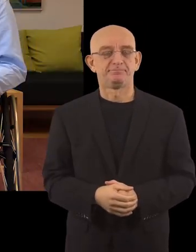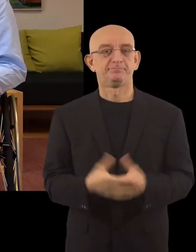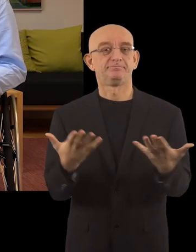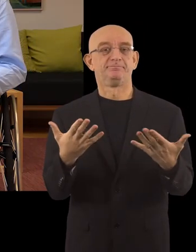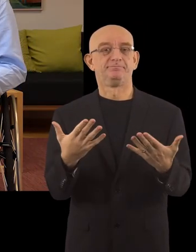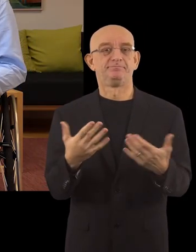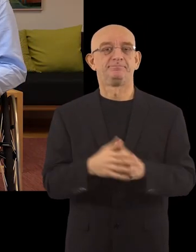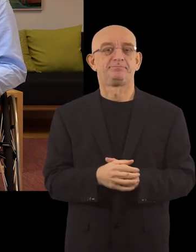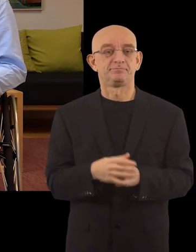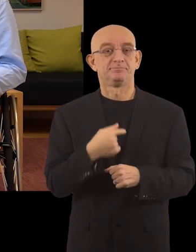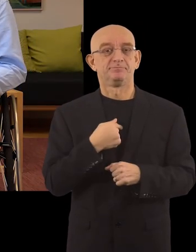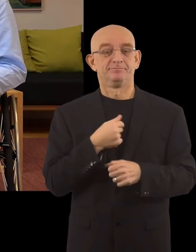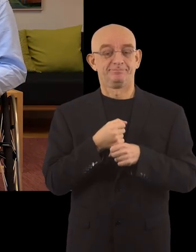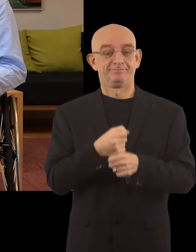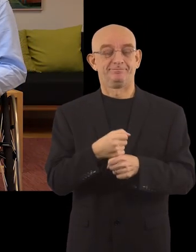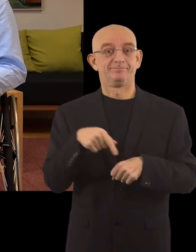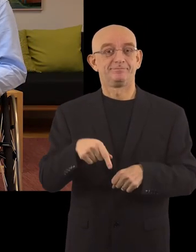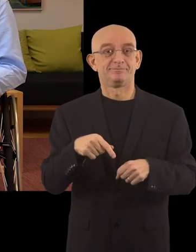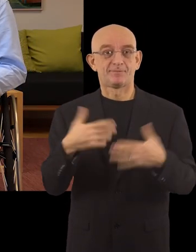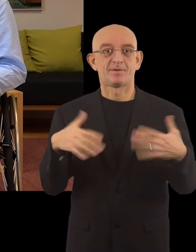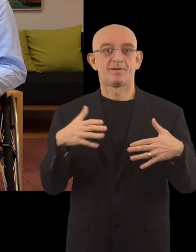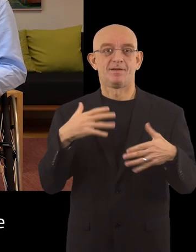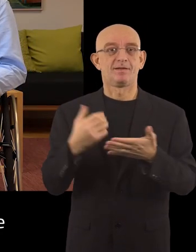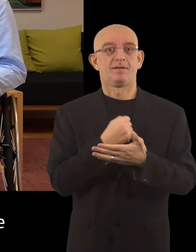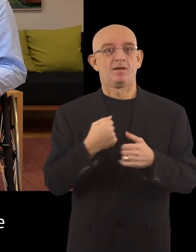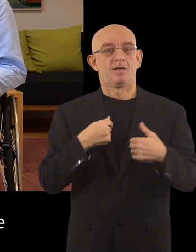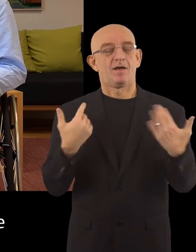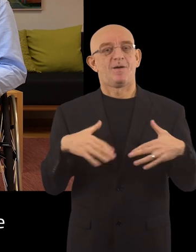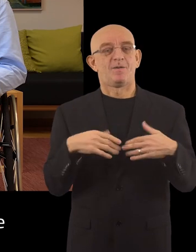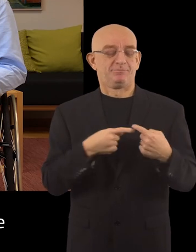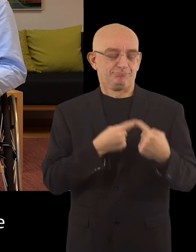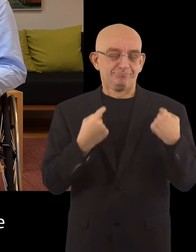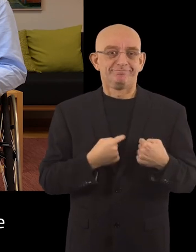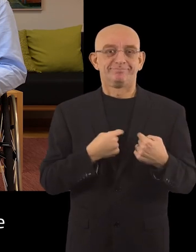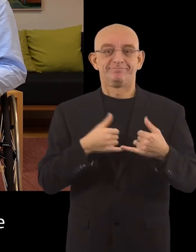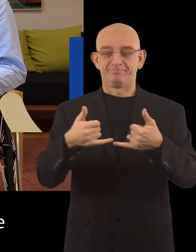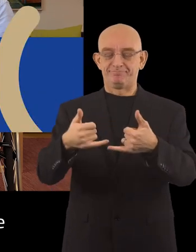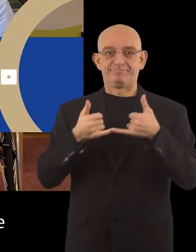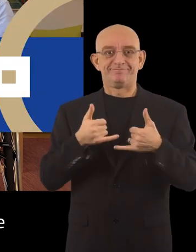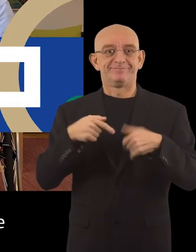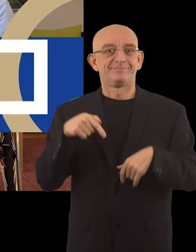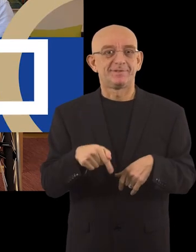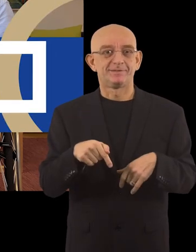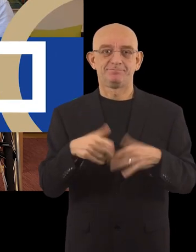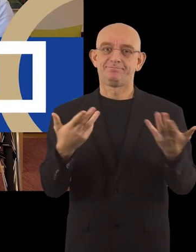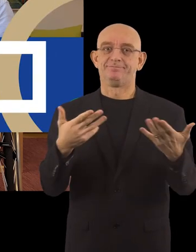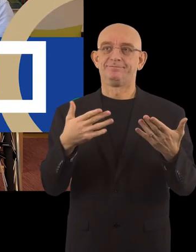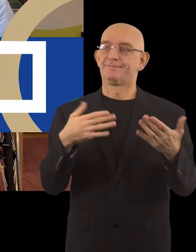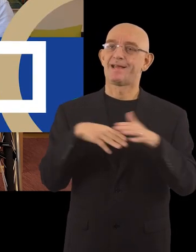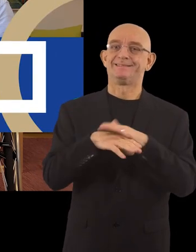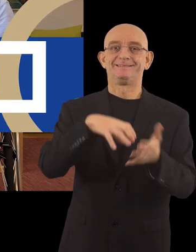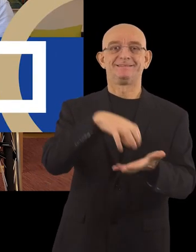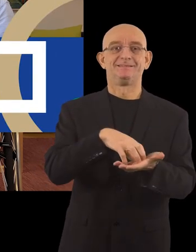Som representant för Jönköpings kommun är det en ära att få motta utmärkelsen Access City